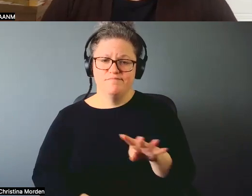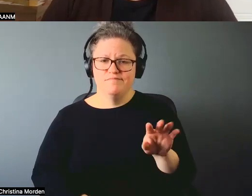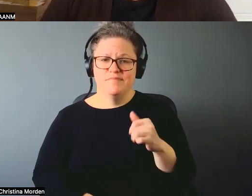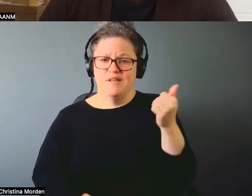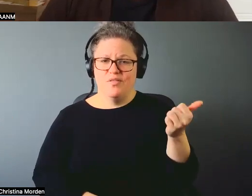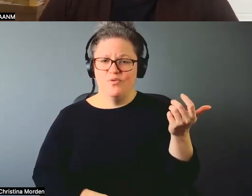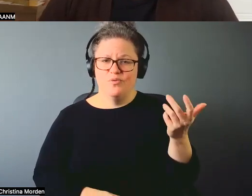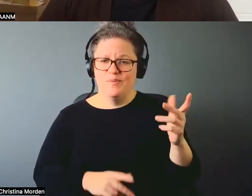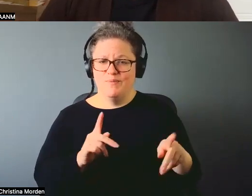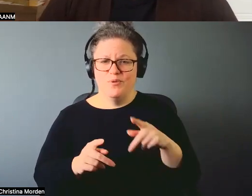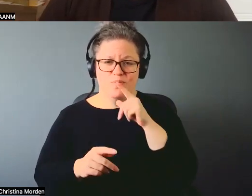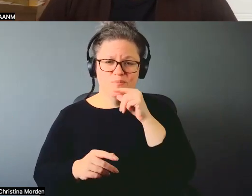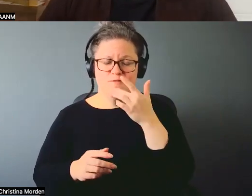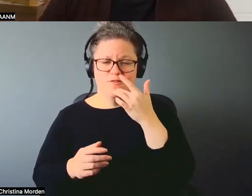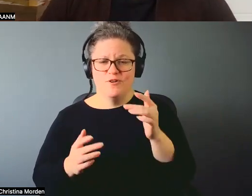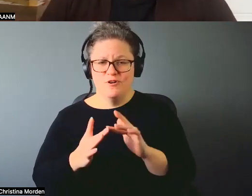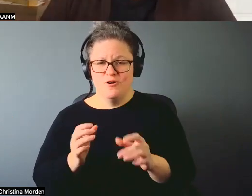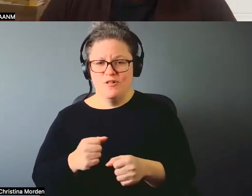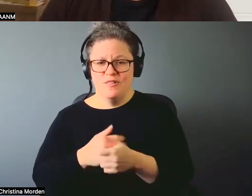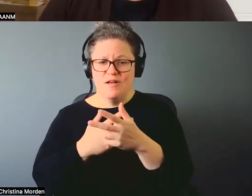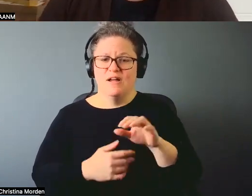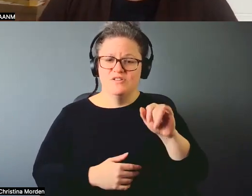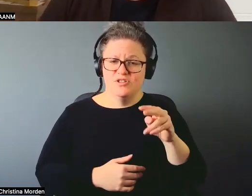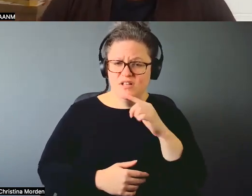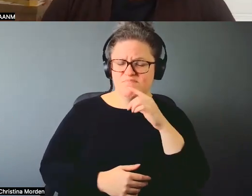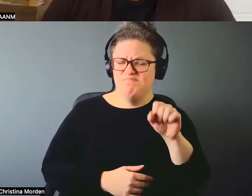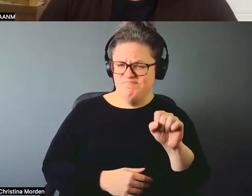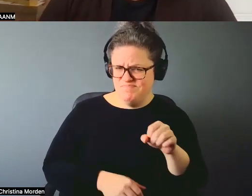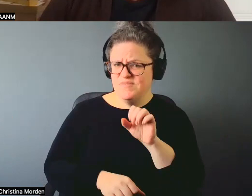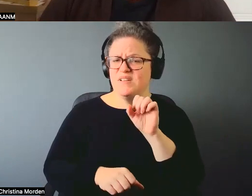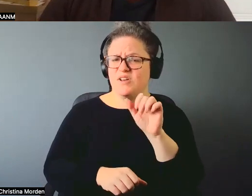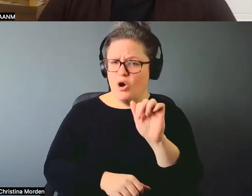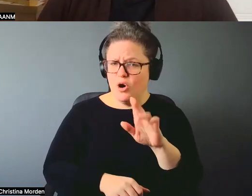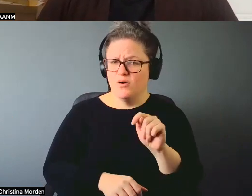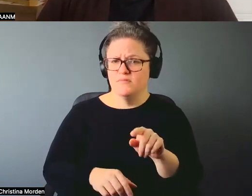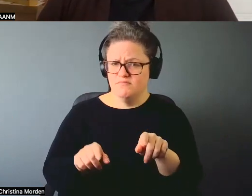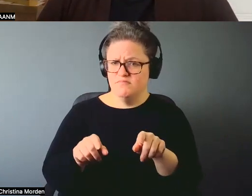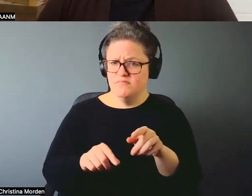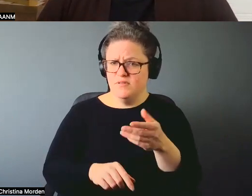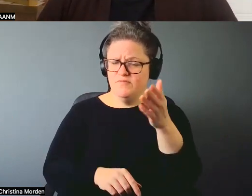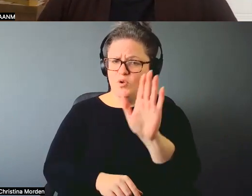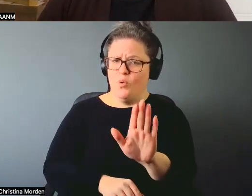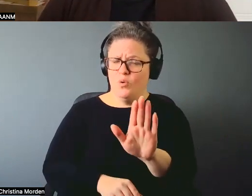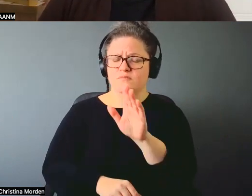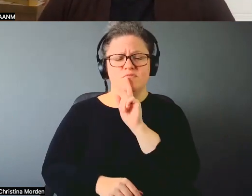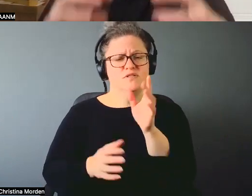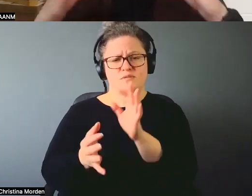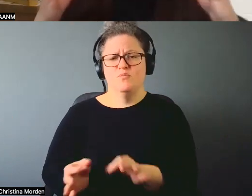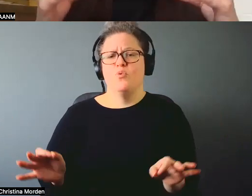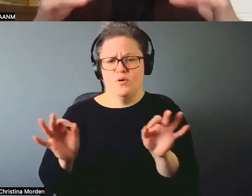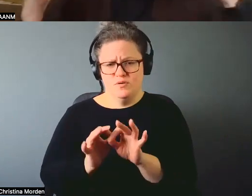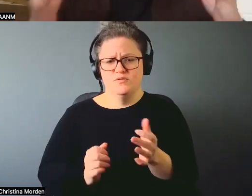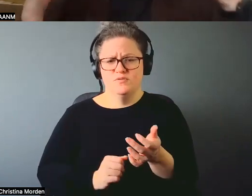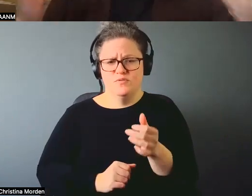Right. Yep. And that's why work such as yours. It's so important to remind us of the